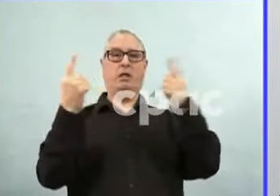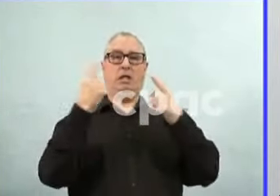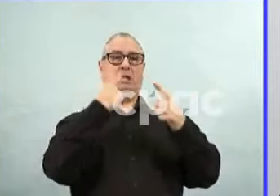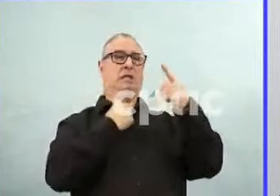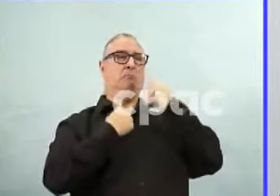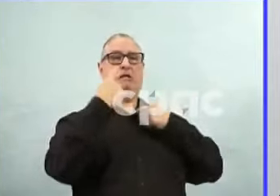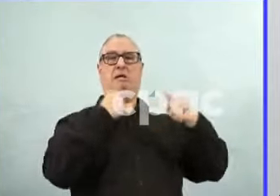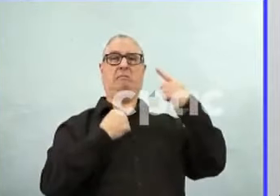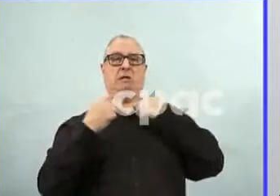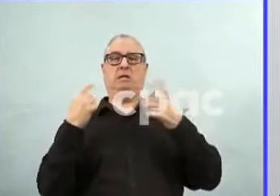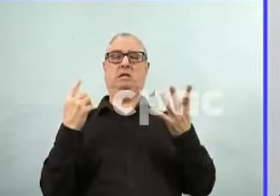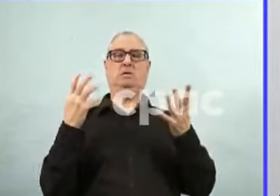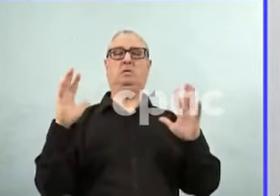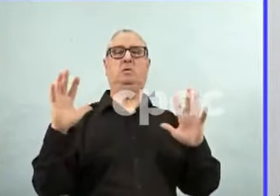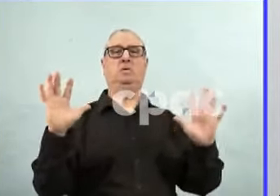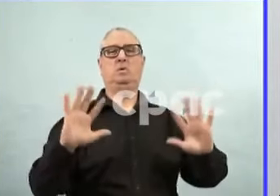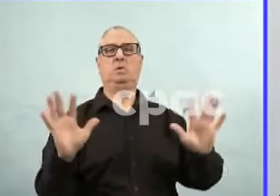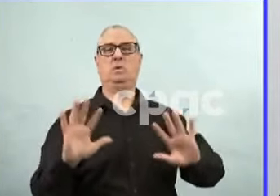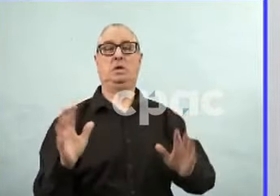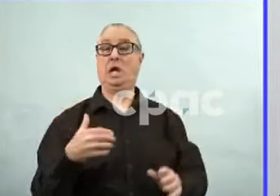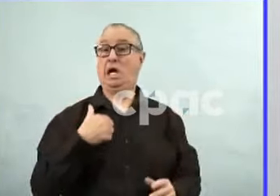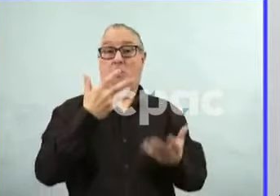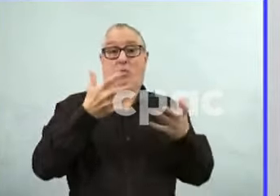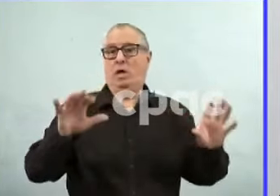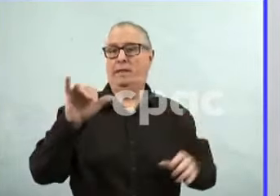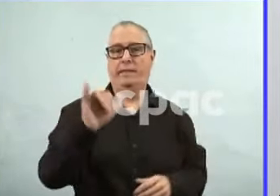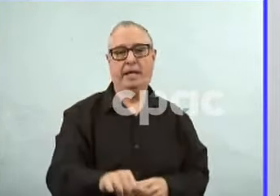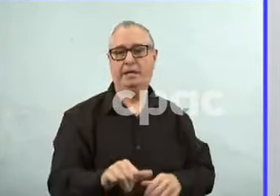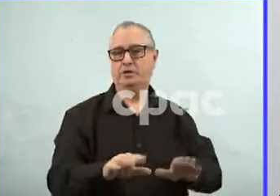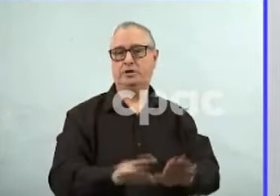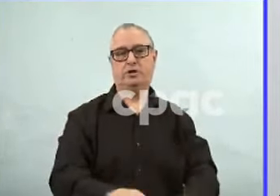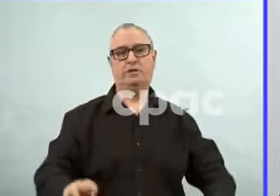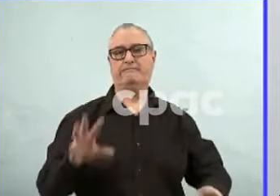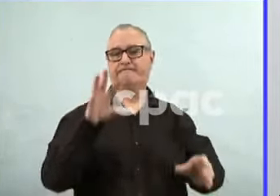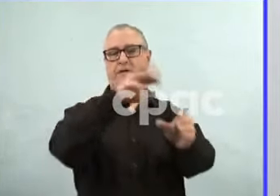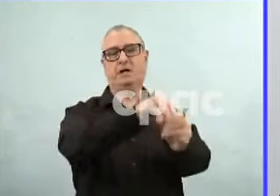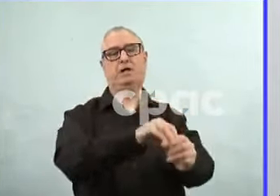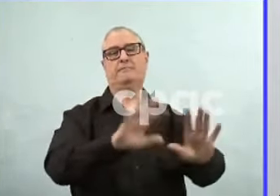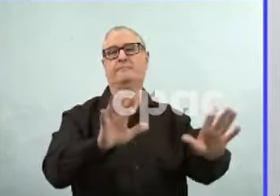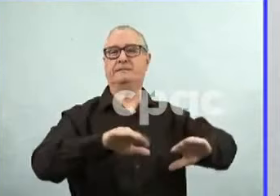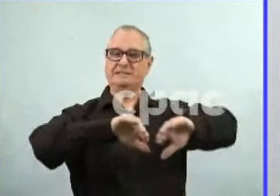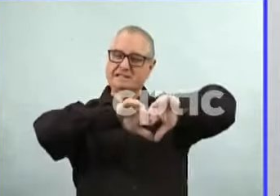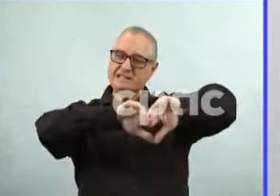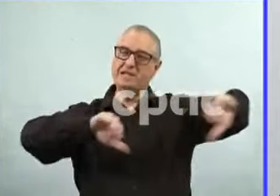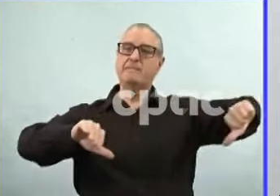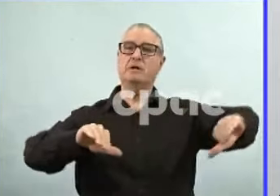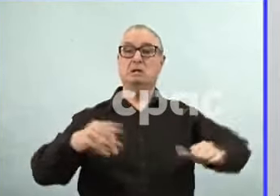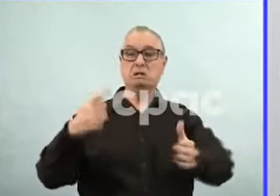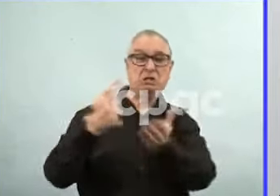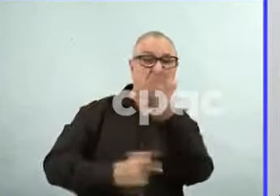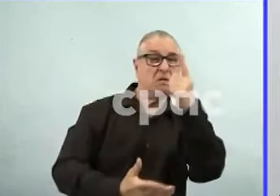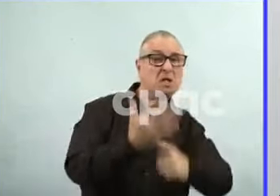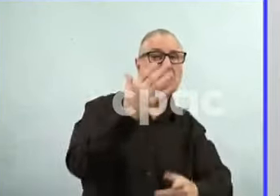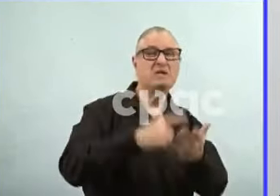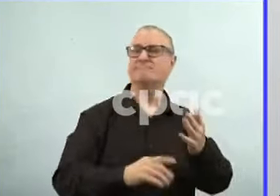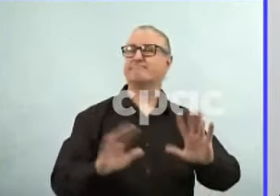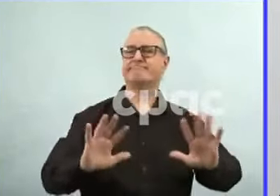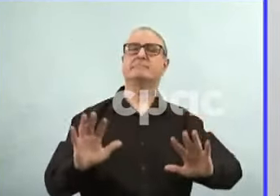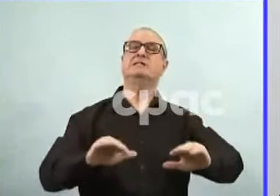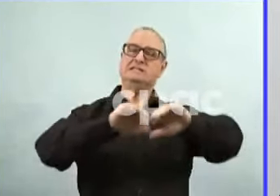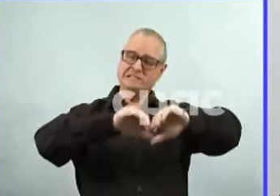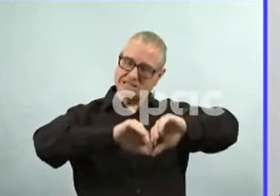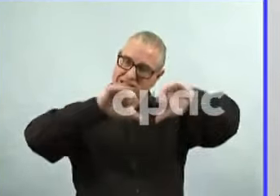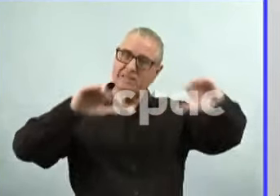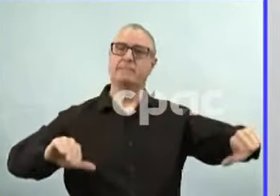and really don't want them to become part of the debate and part of what's going on with the protests. So